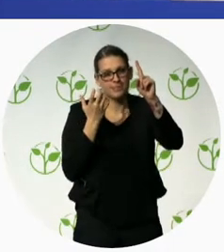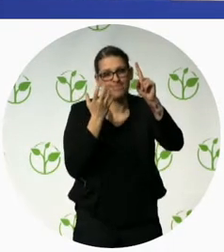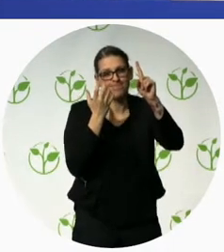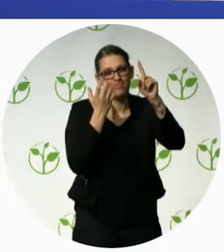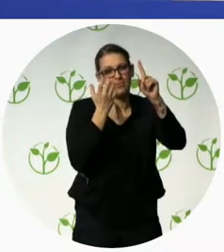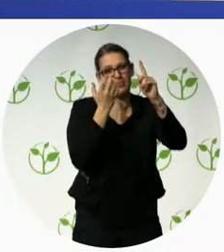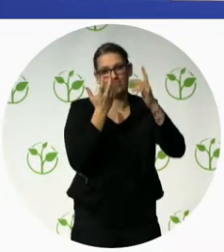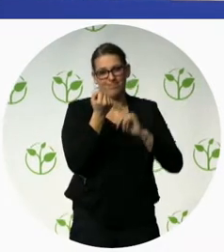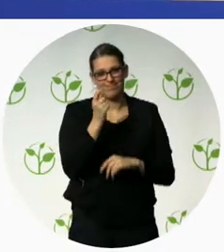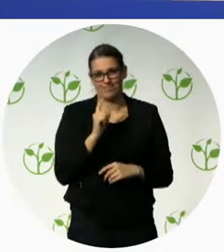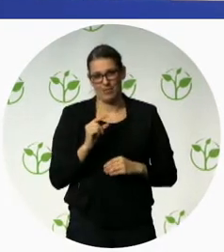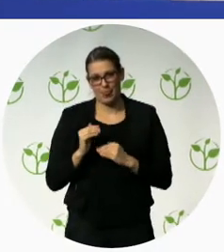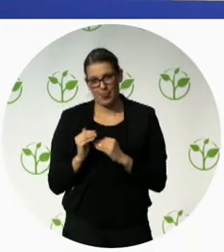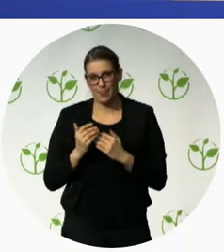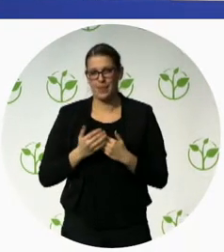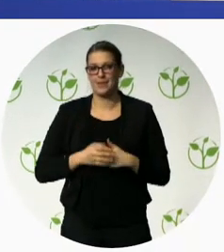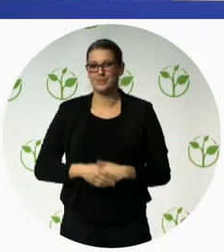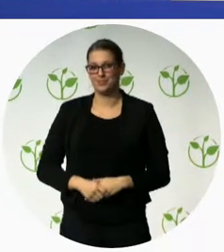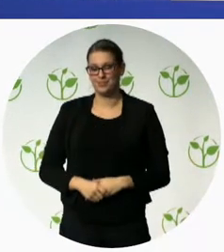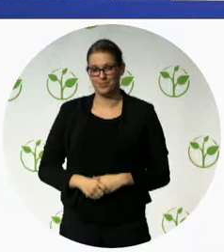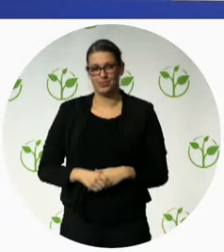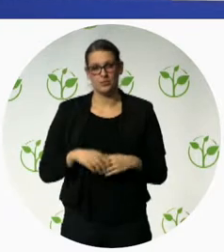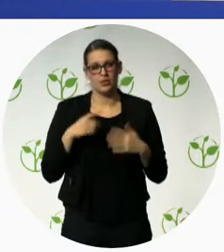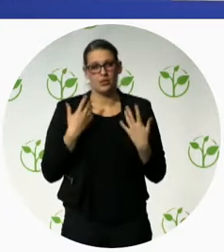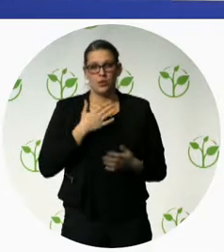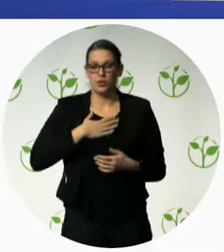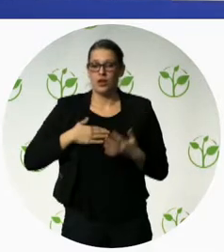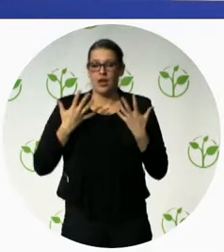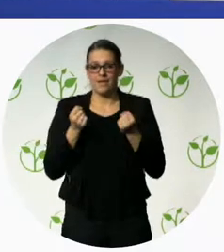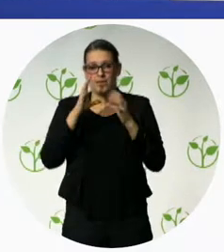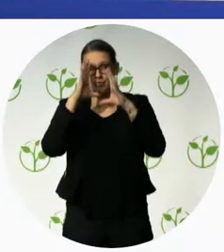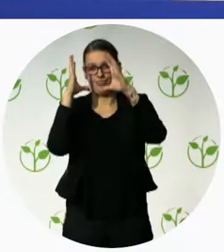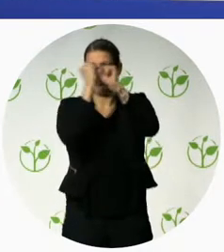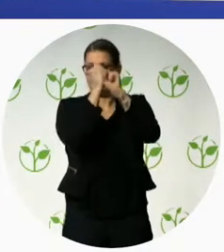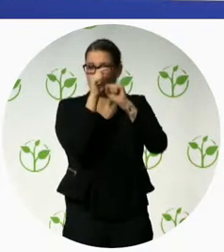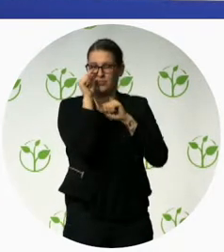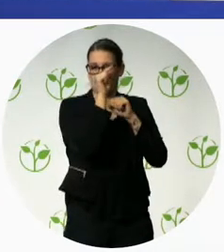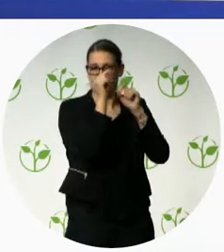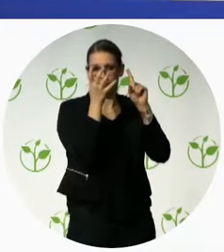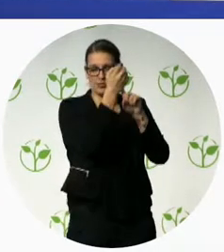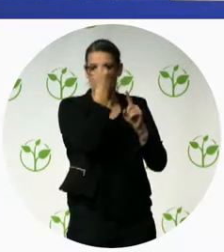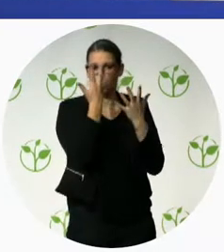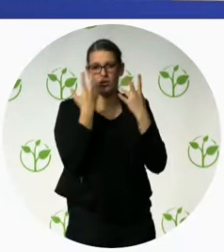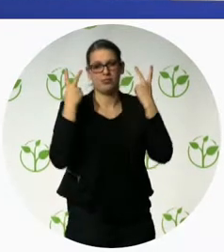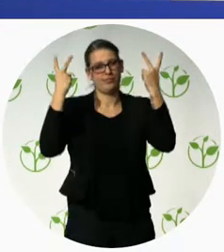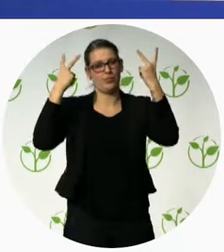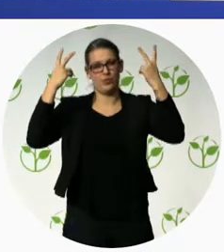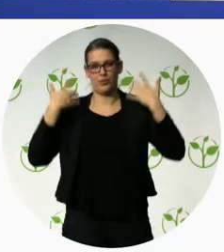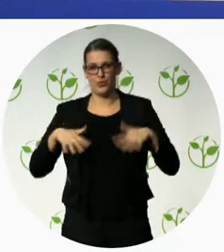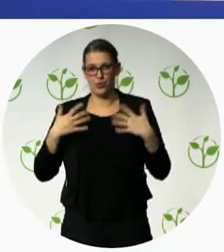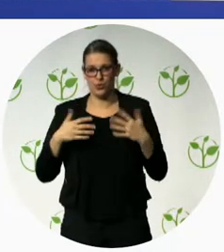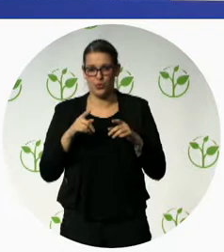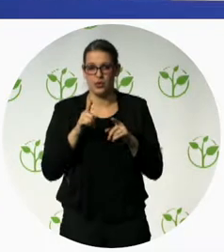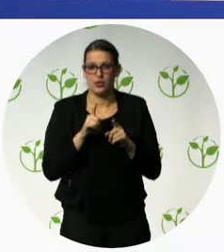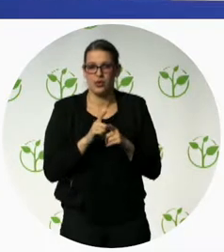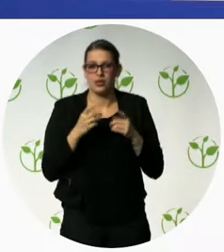a lack of know-how and this is when movability started to develop the concept of a national platform that will